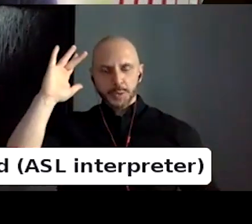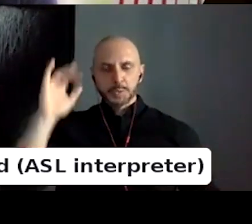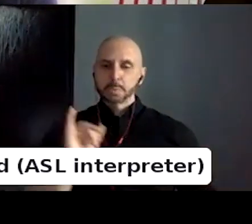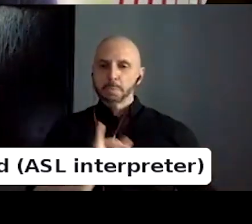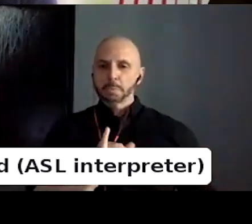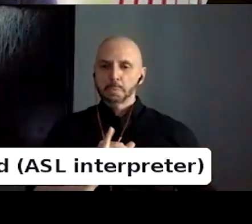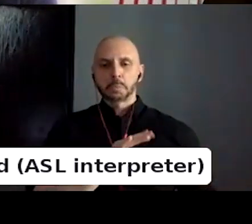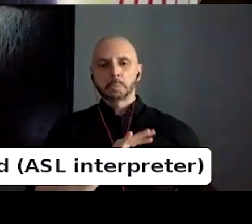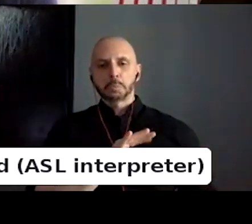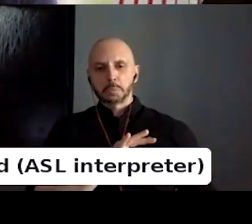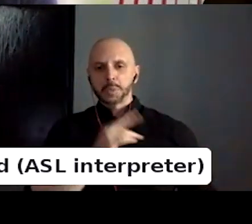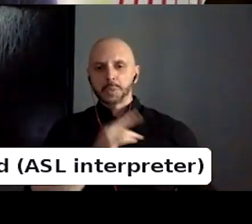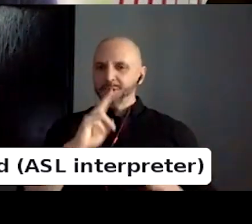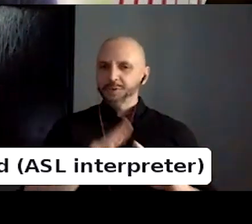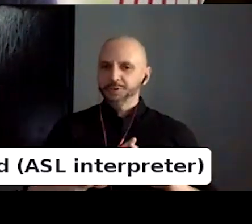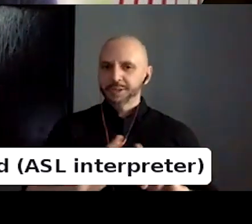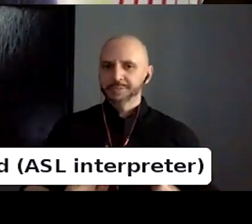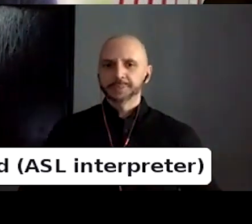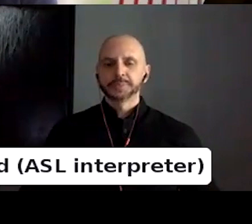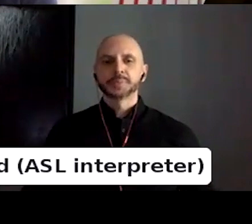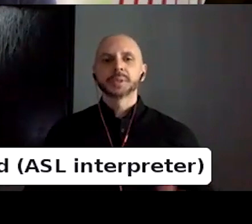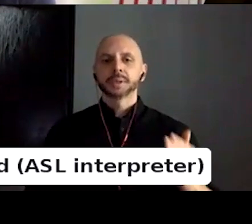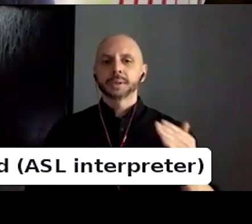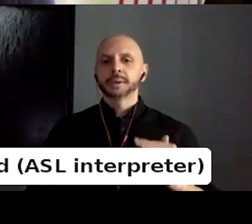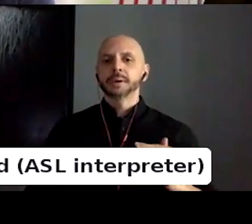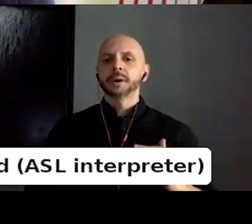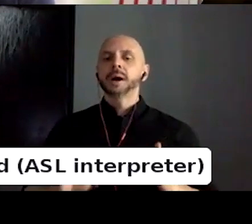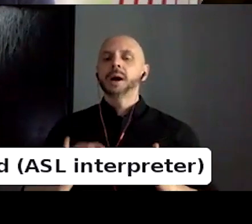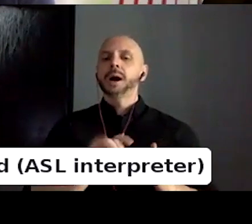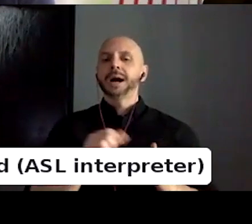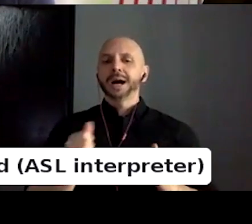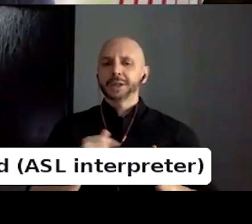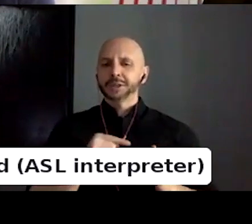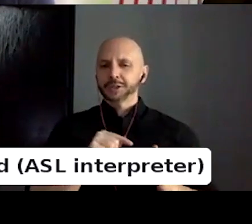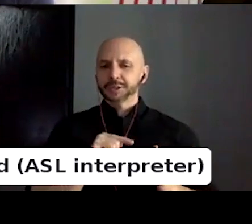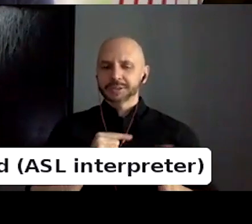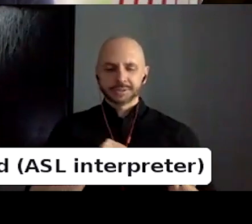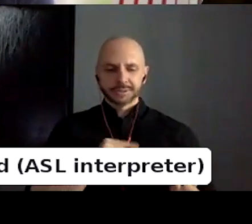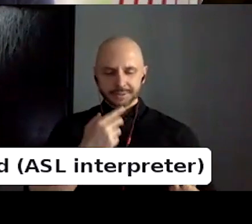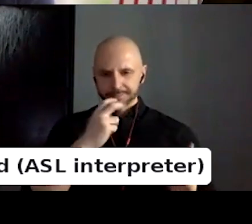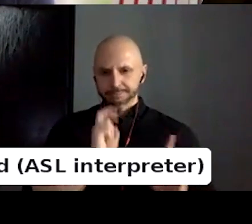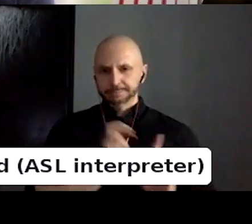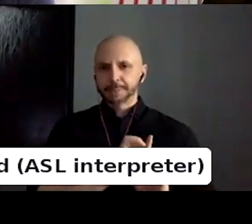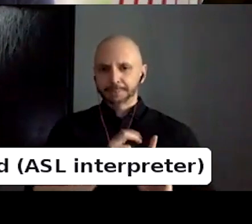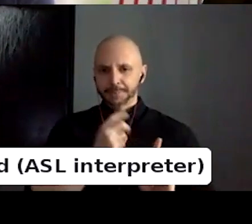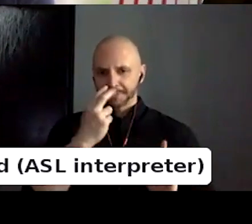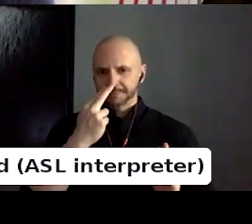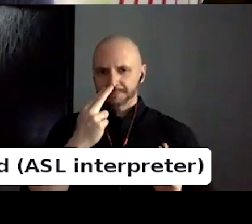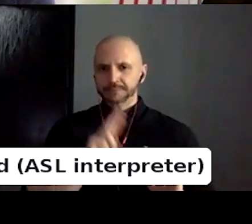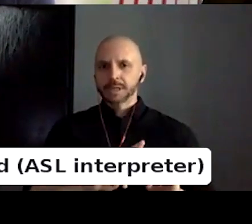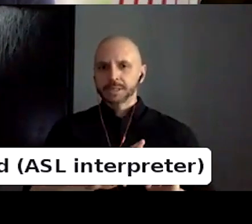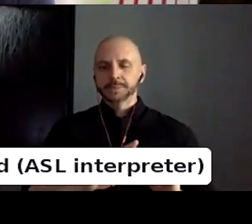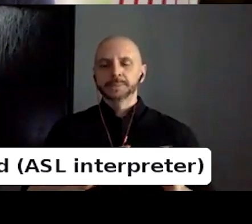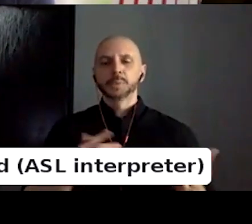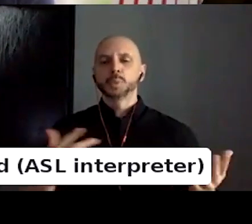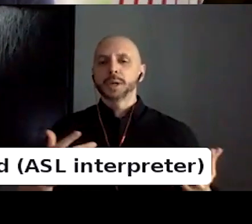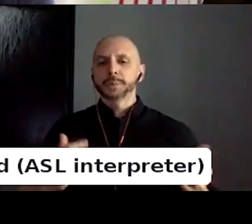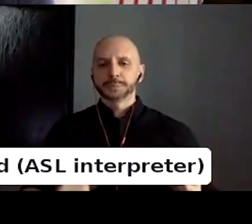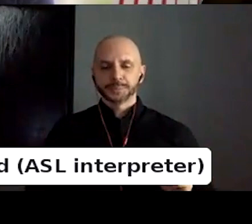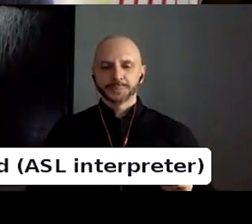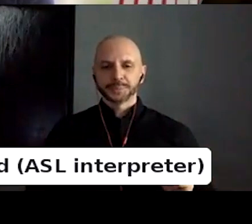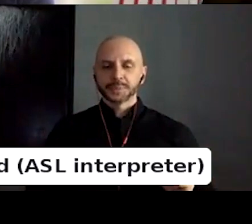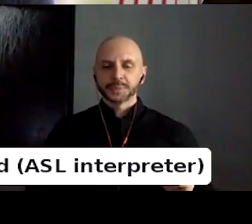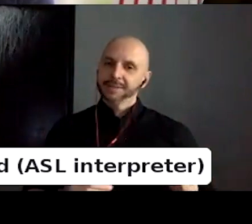was really, uh, fun. And I think a last one that really stood out to me is, um, in a, in a very touching